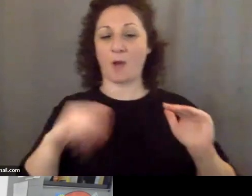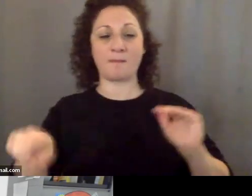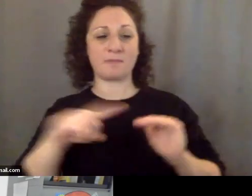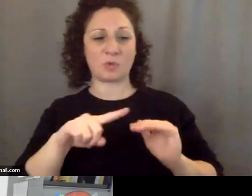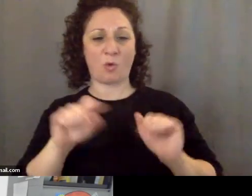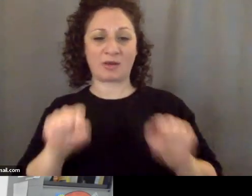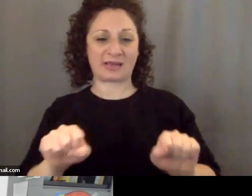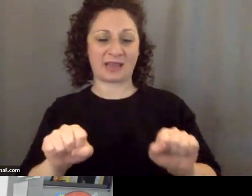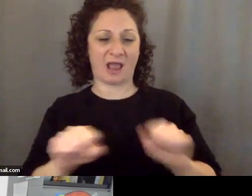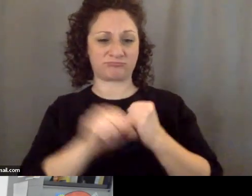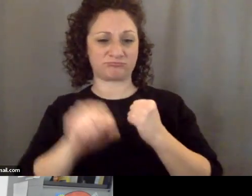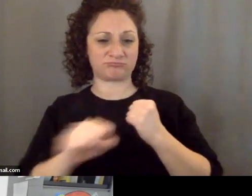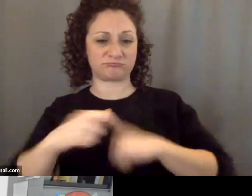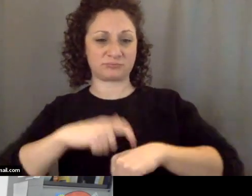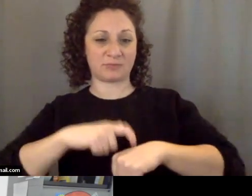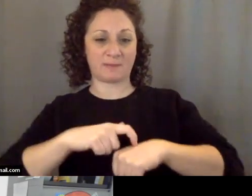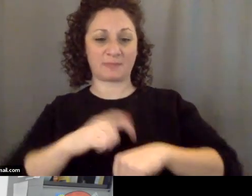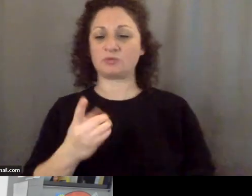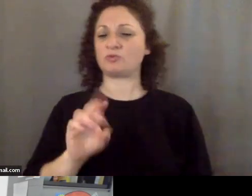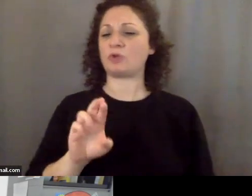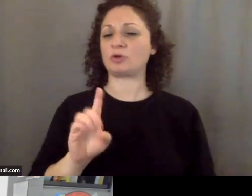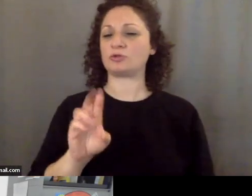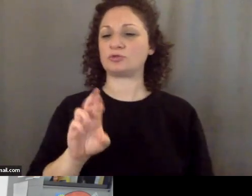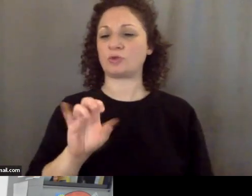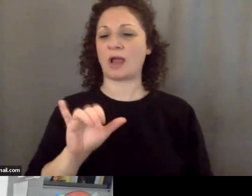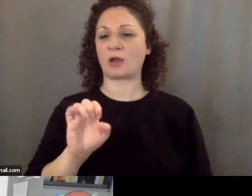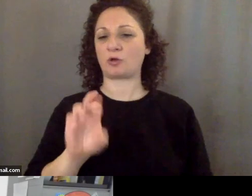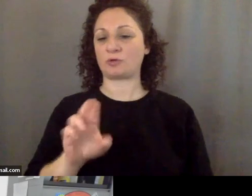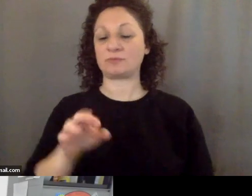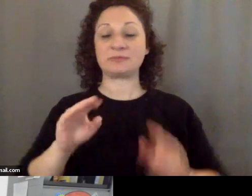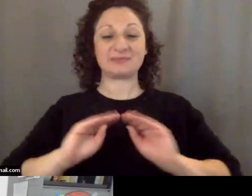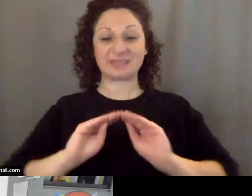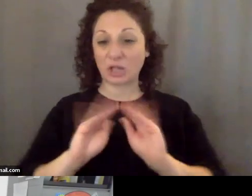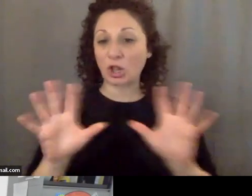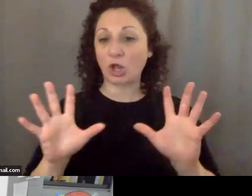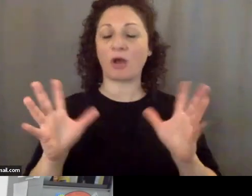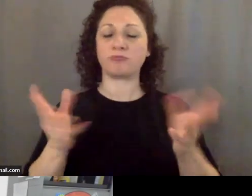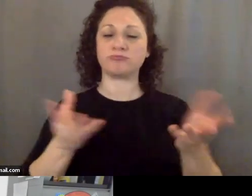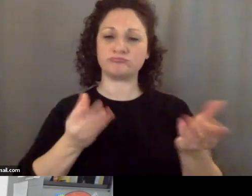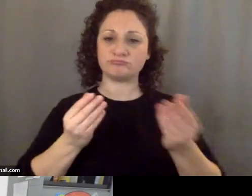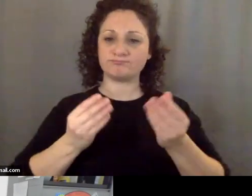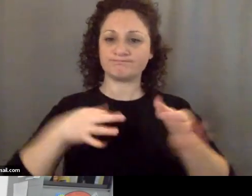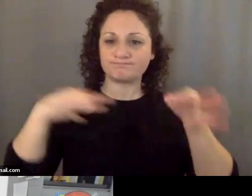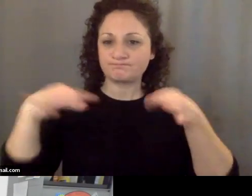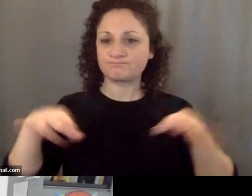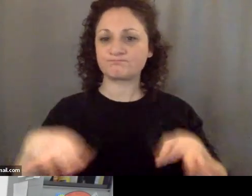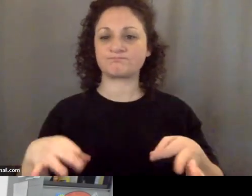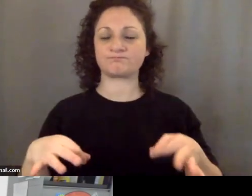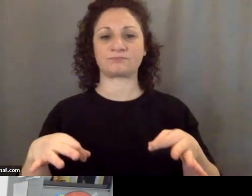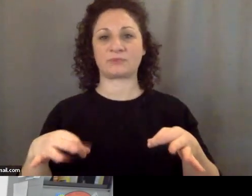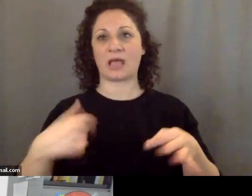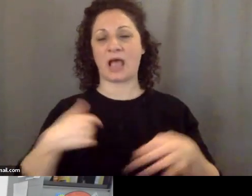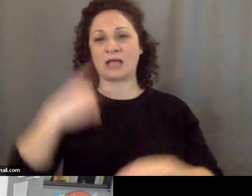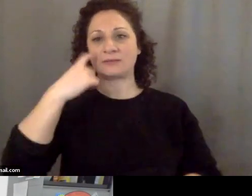So Dr. Dreyer, you've given a very clear exposition of something that I was paying and I suspect none of us were paying much attention